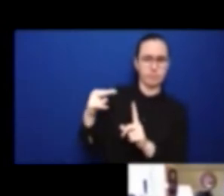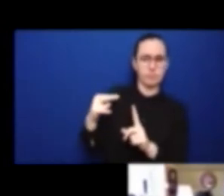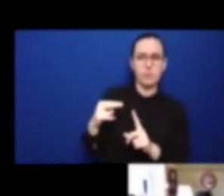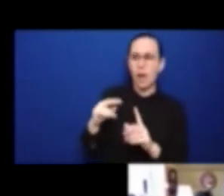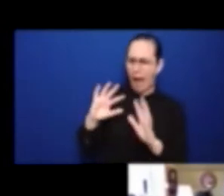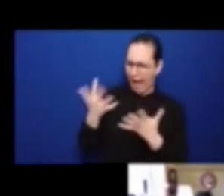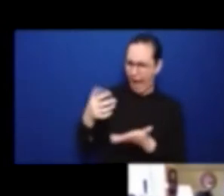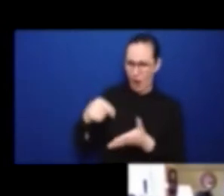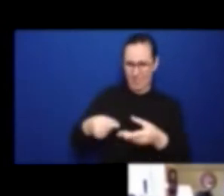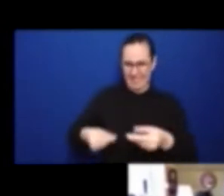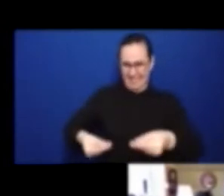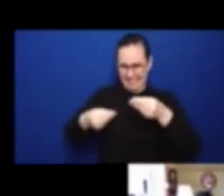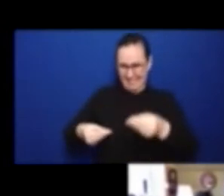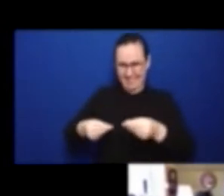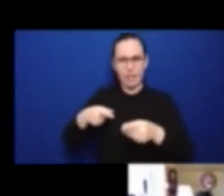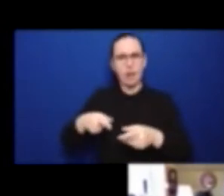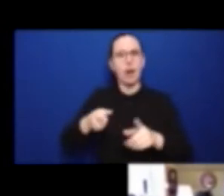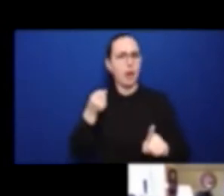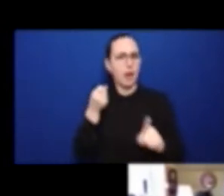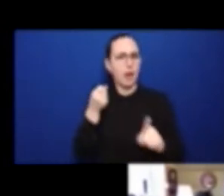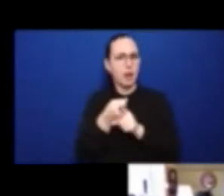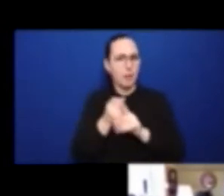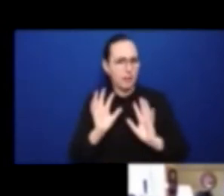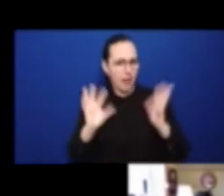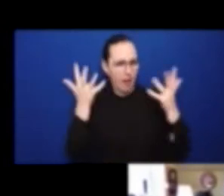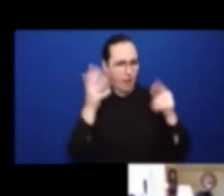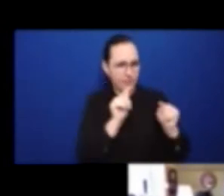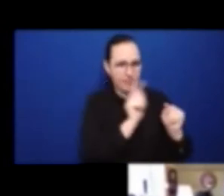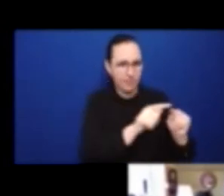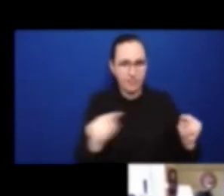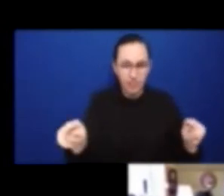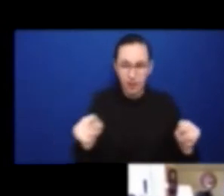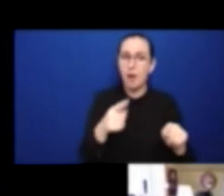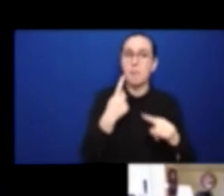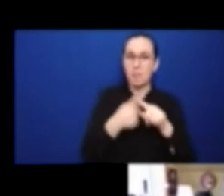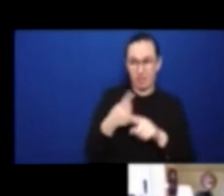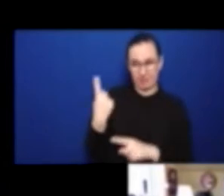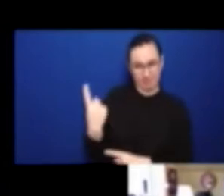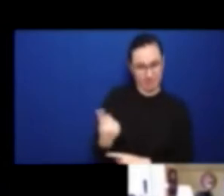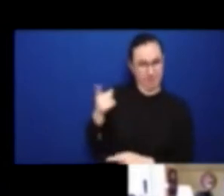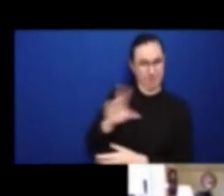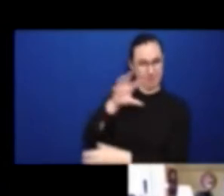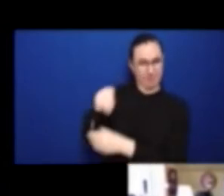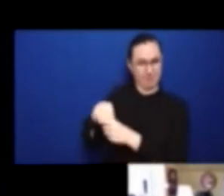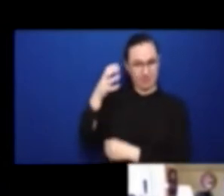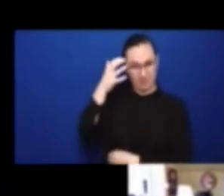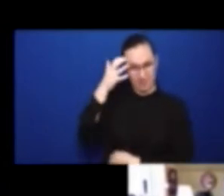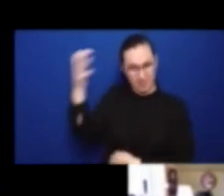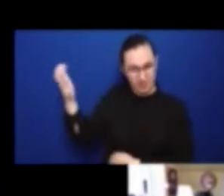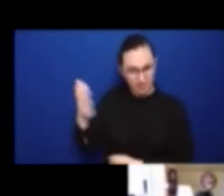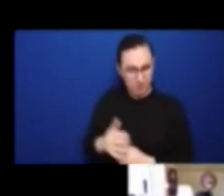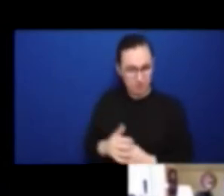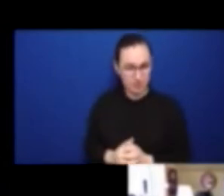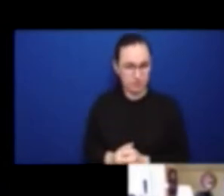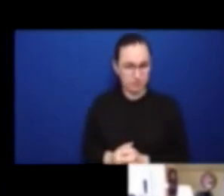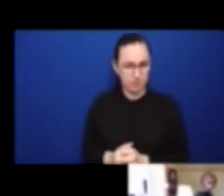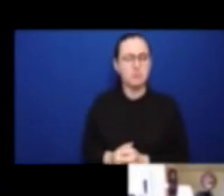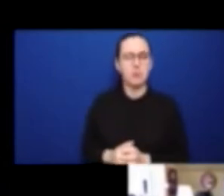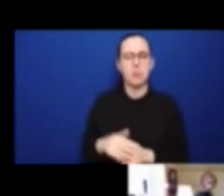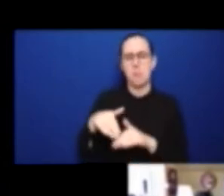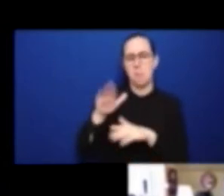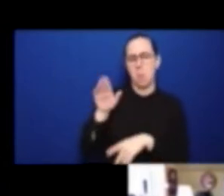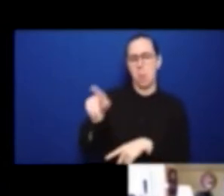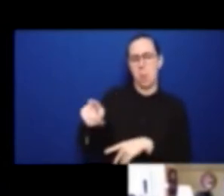welcome her views as we go forward today. Along with this, we're joined by Andrew